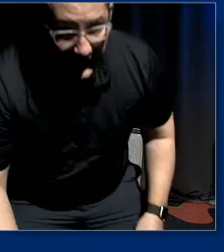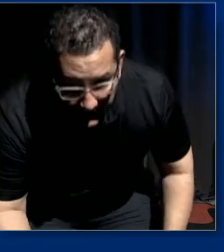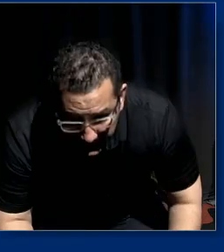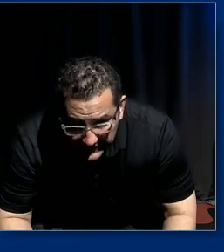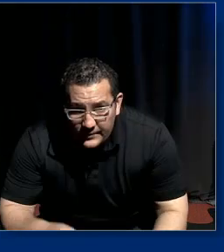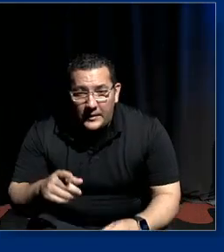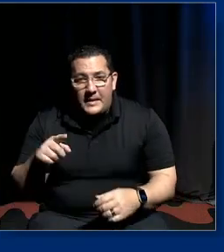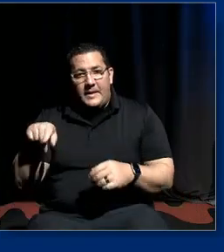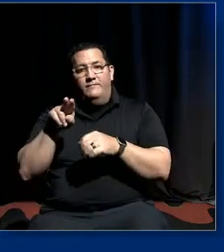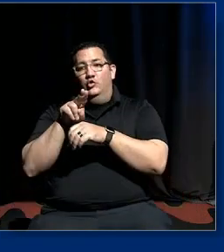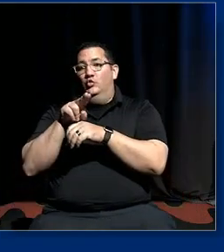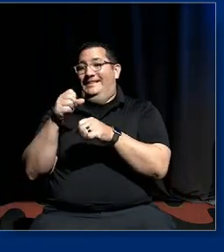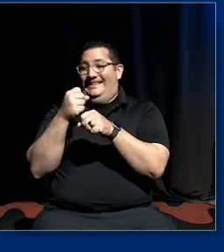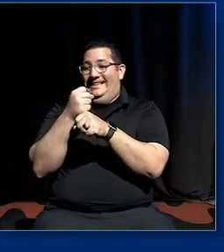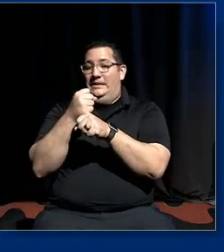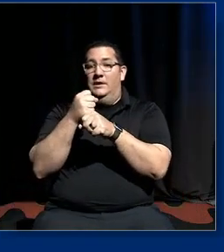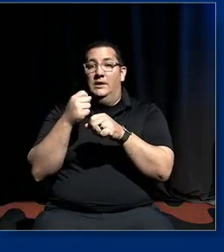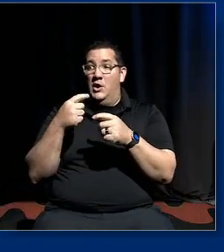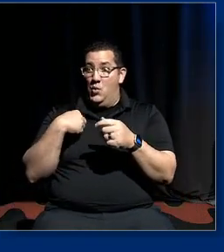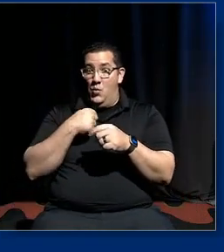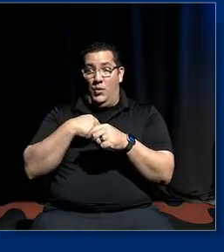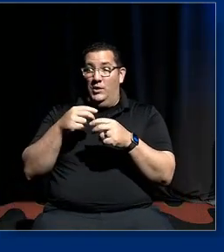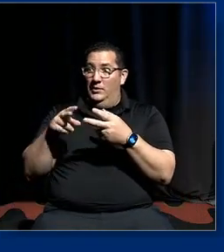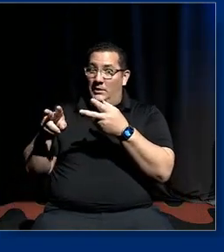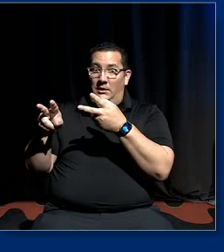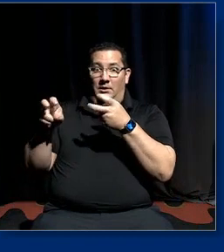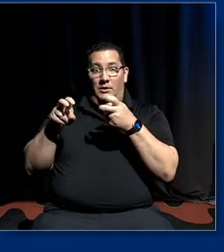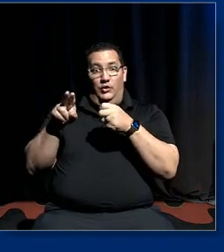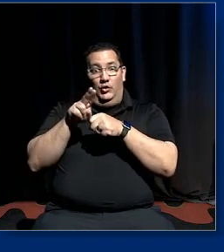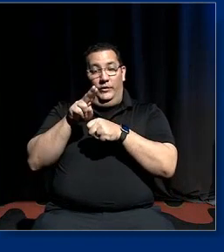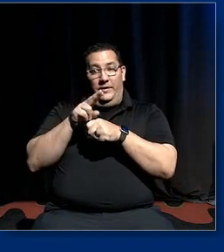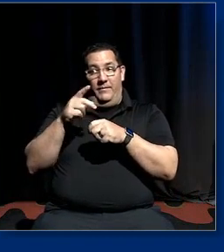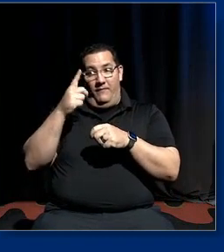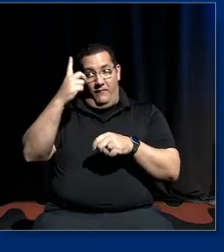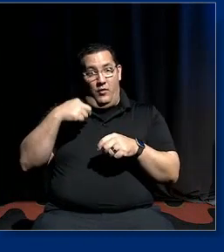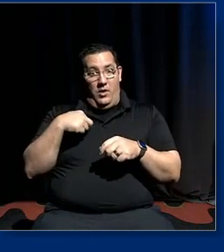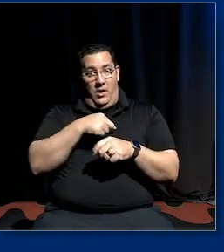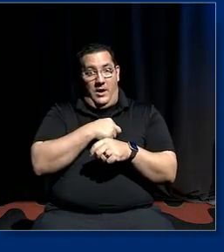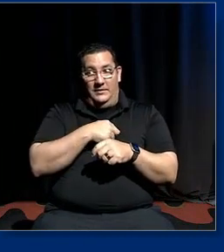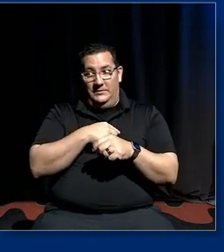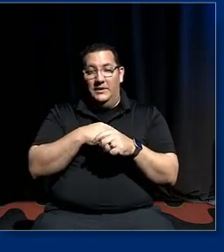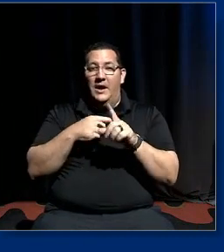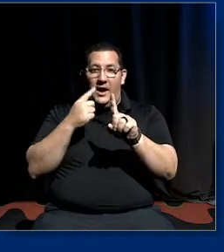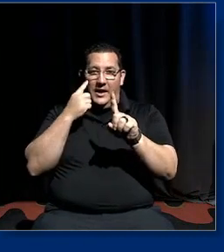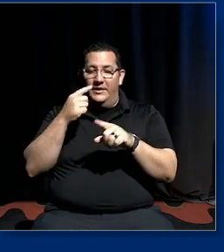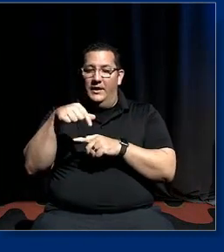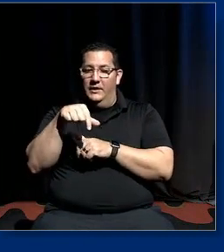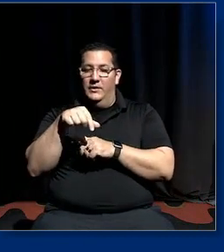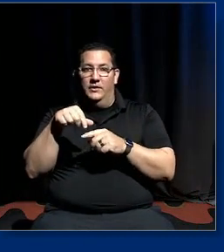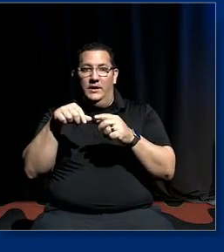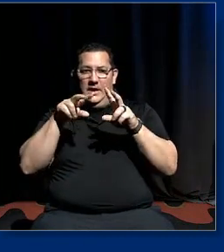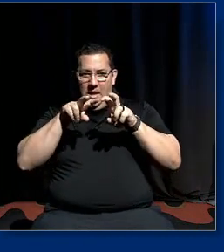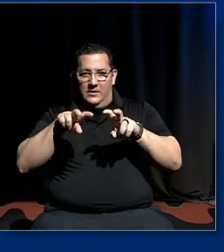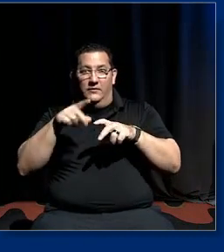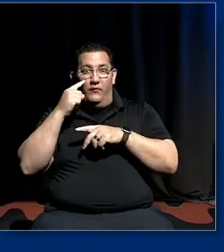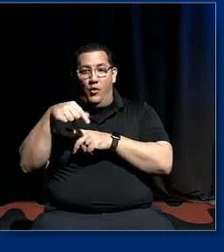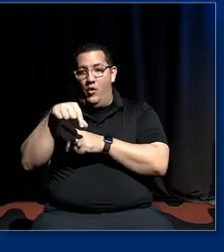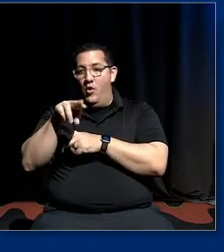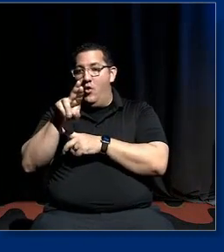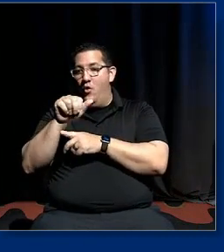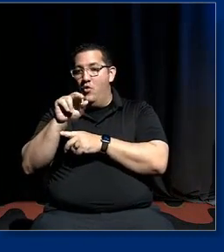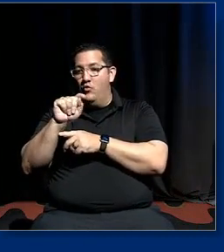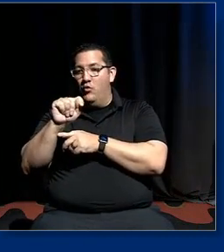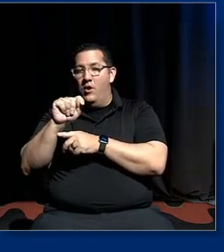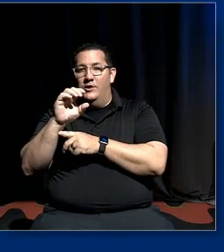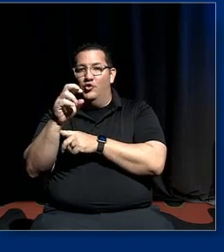so i i think the amount of pushback on quant crit is is is really important because i think it tells us